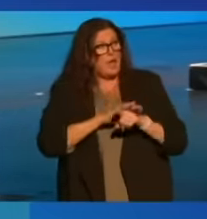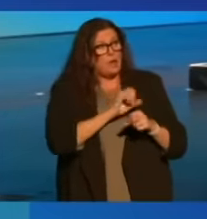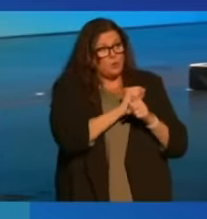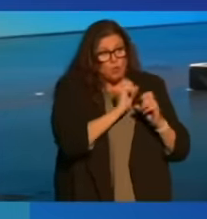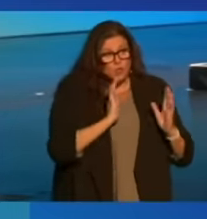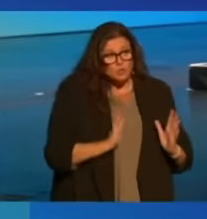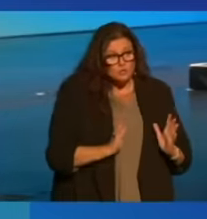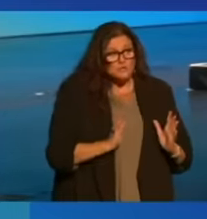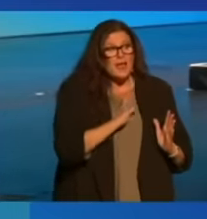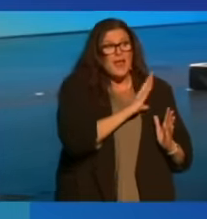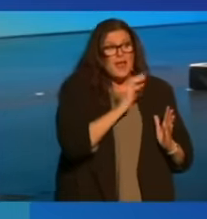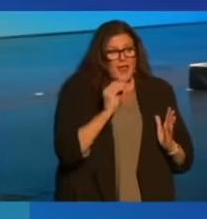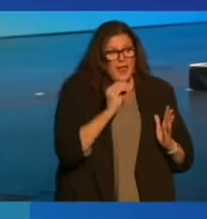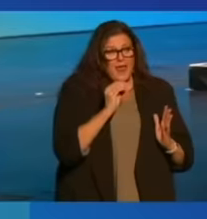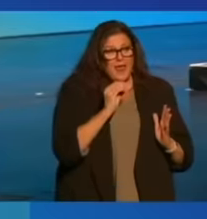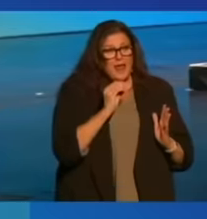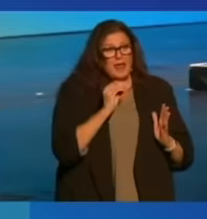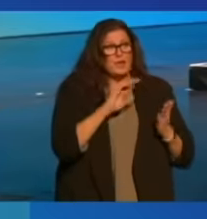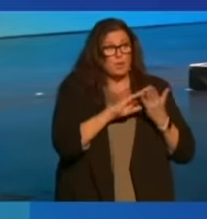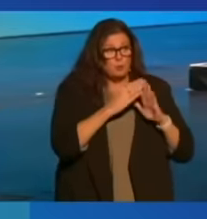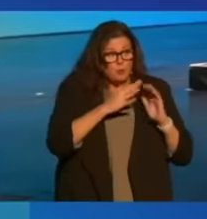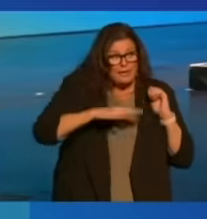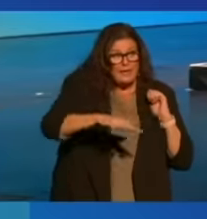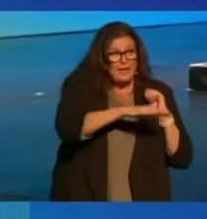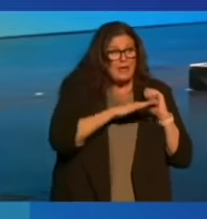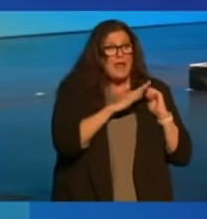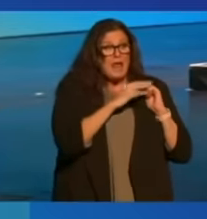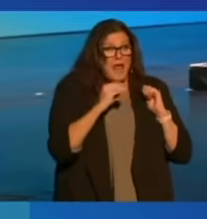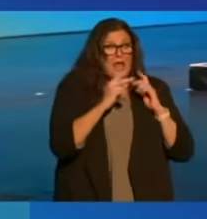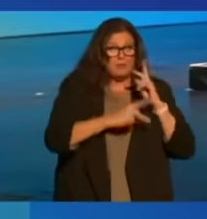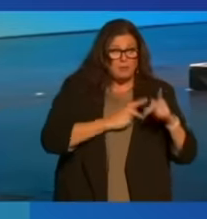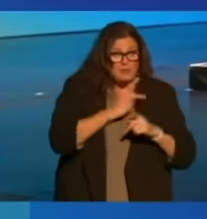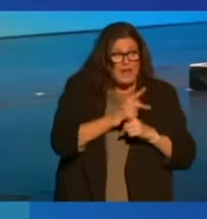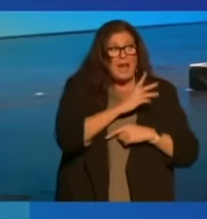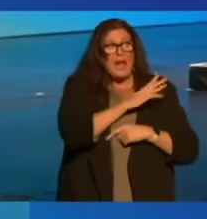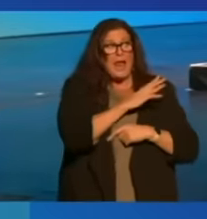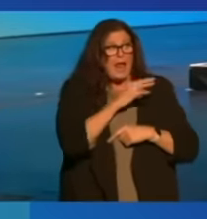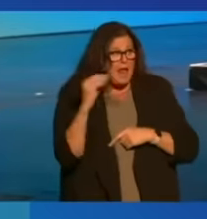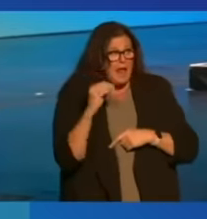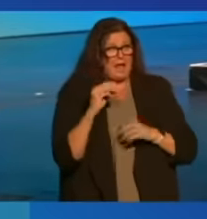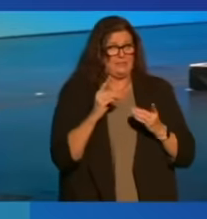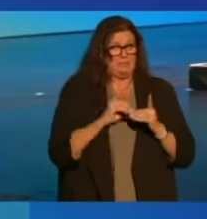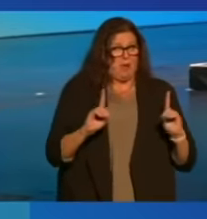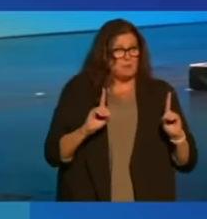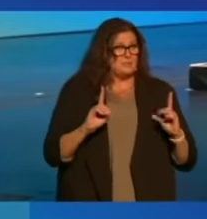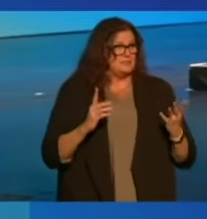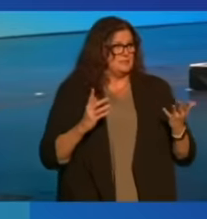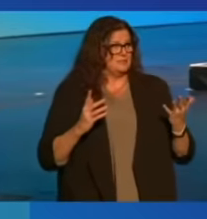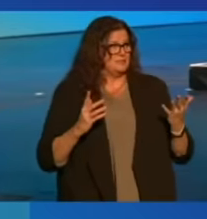workers and on their communities and on the planet and on our democracy.